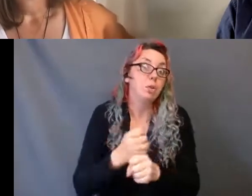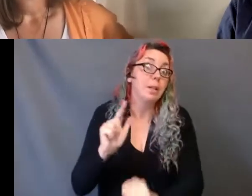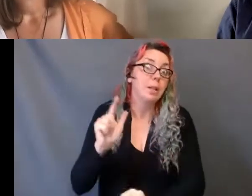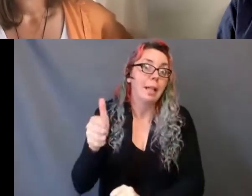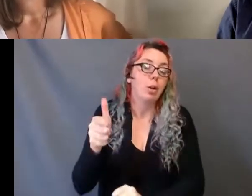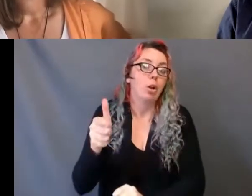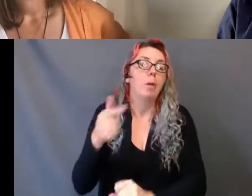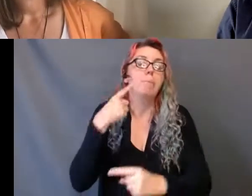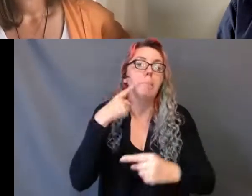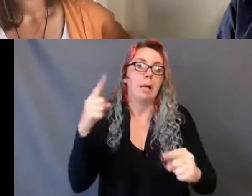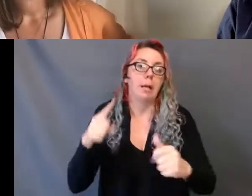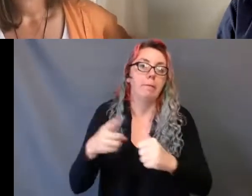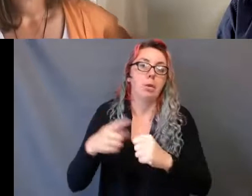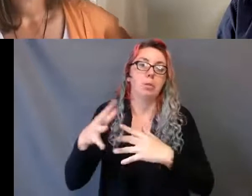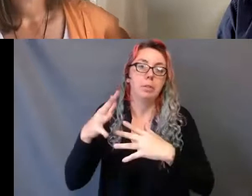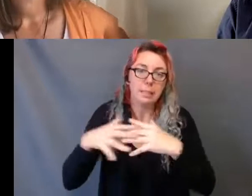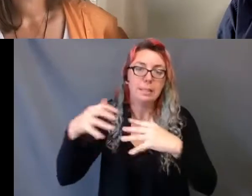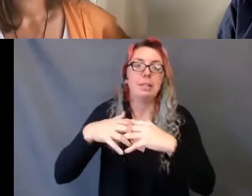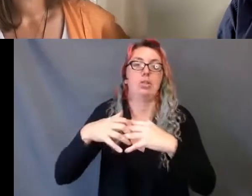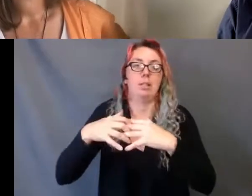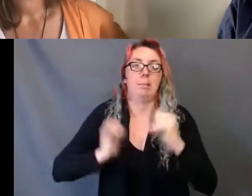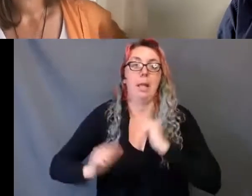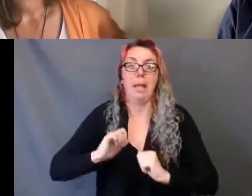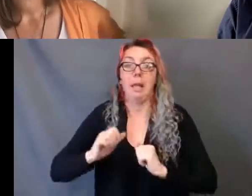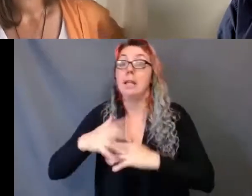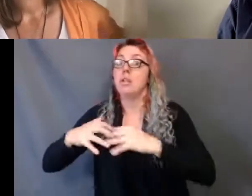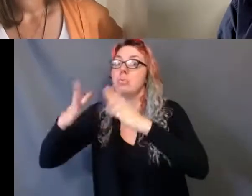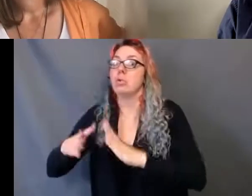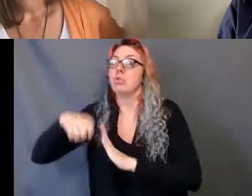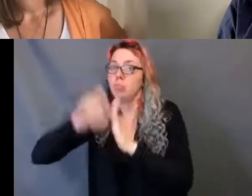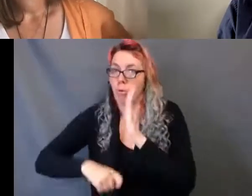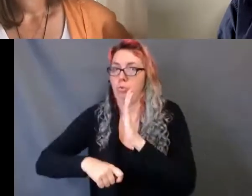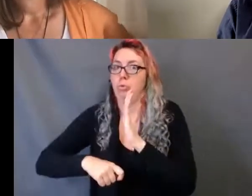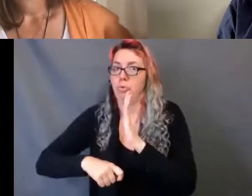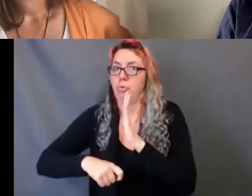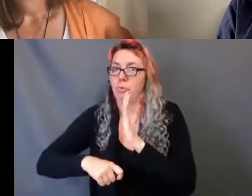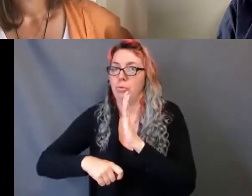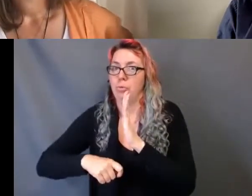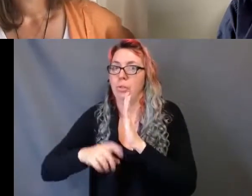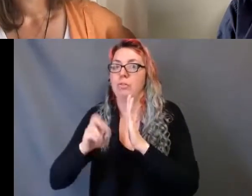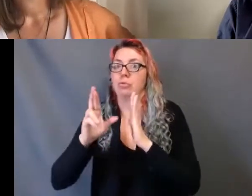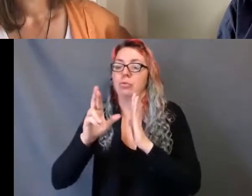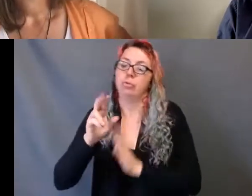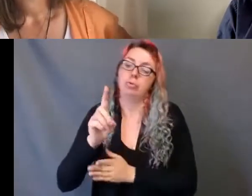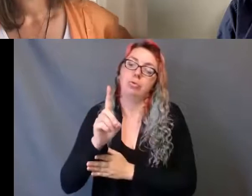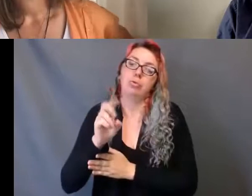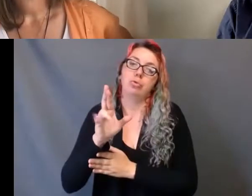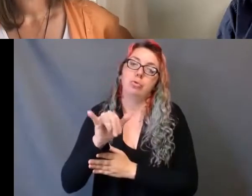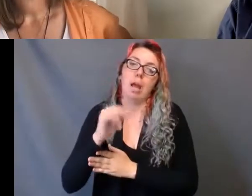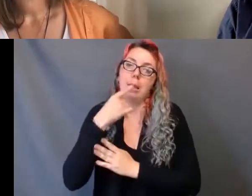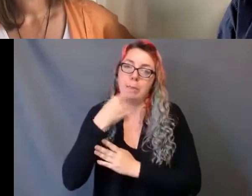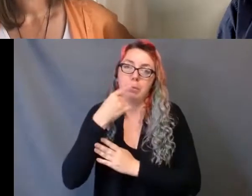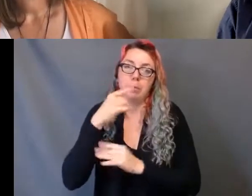first ever Indigenous authored play, Frey Lips that removed the cap is casing by Thompson Highway, to play at the National Arts Centre in 1991.